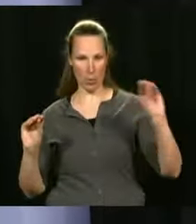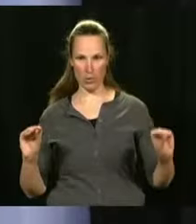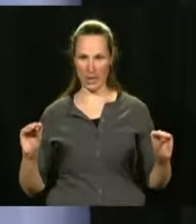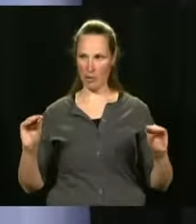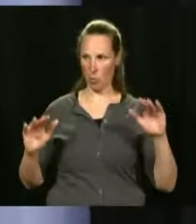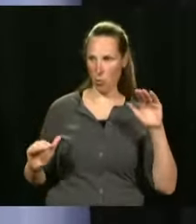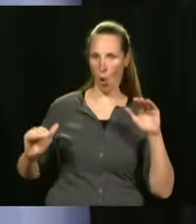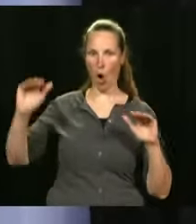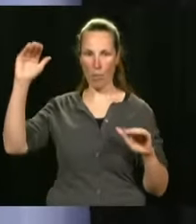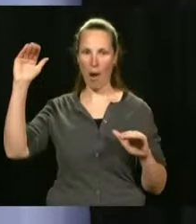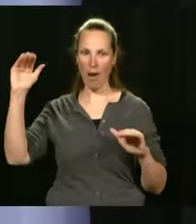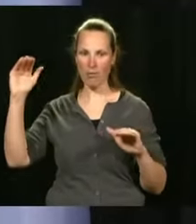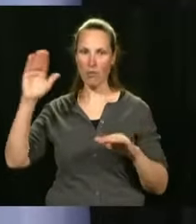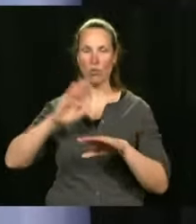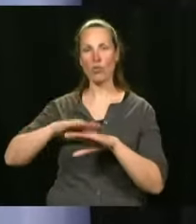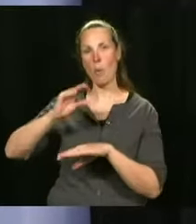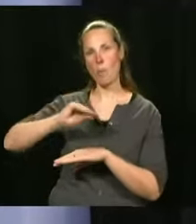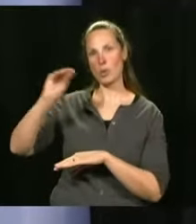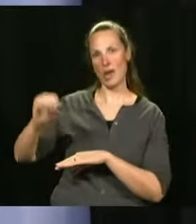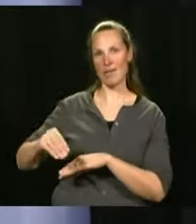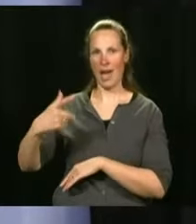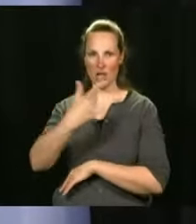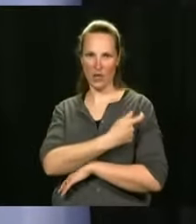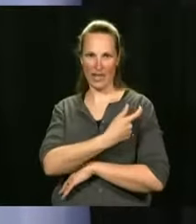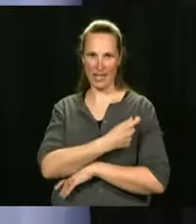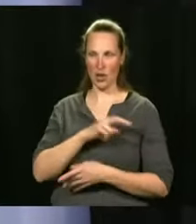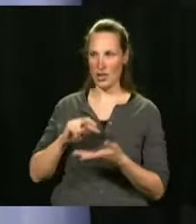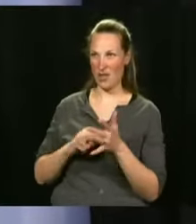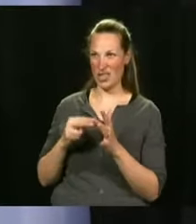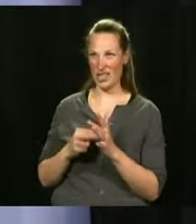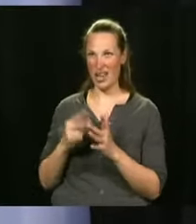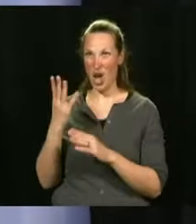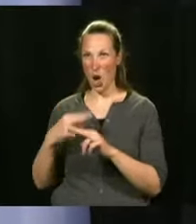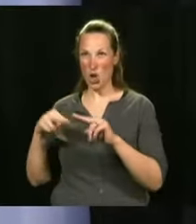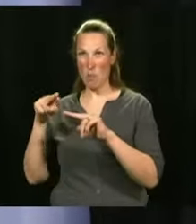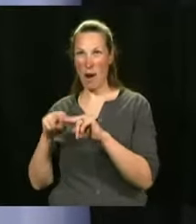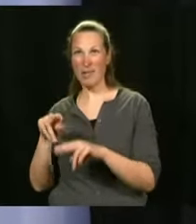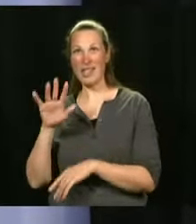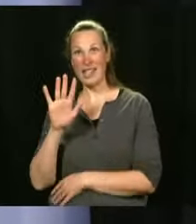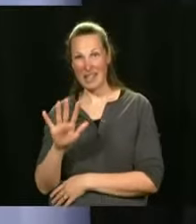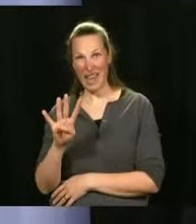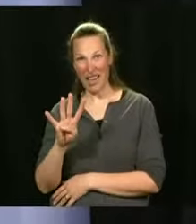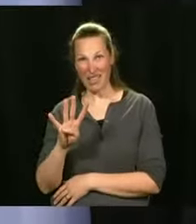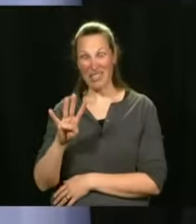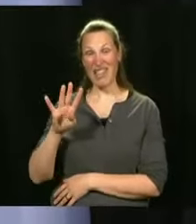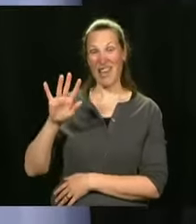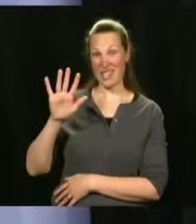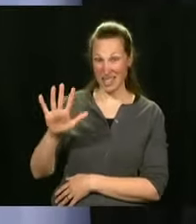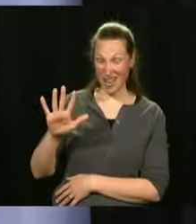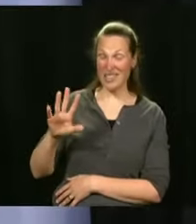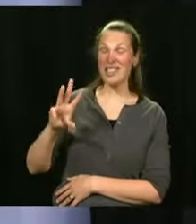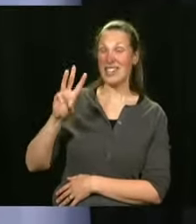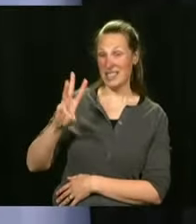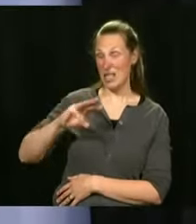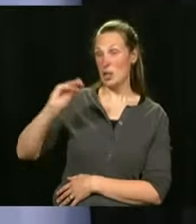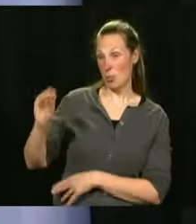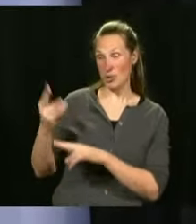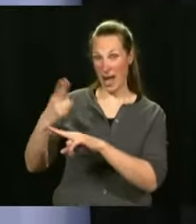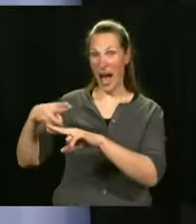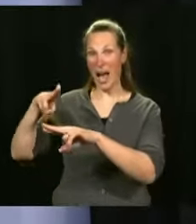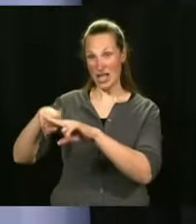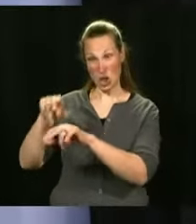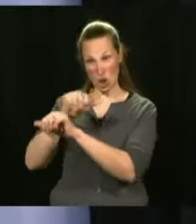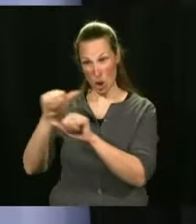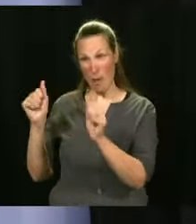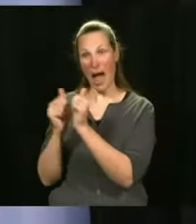we've got on our rate of vaccination. We're talking about four or five, six percent in addition to what we already have. That's huge.